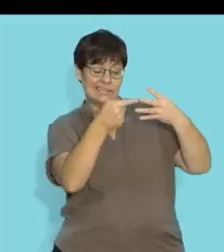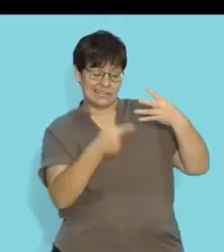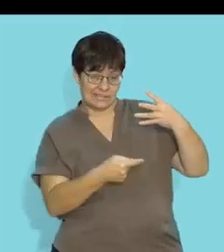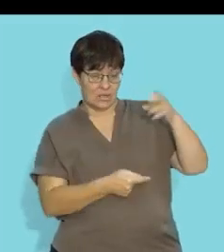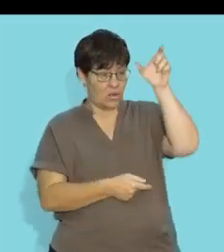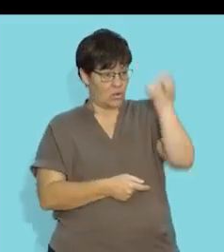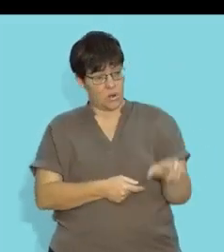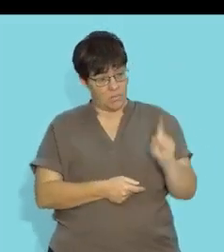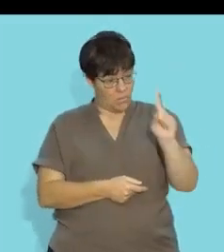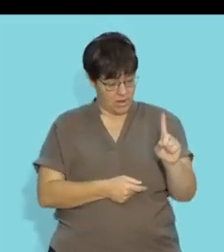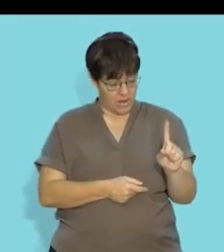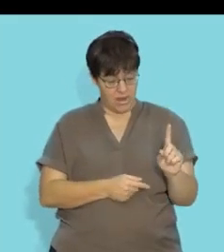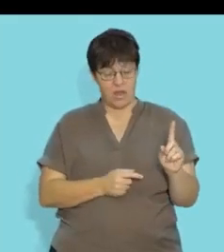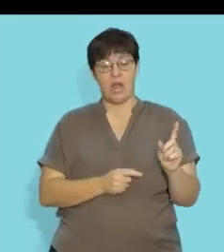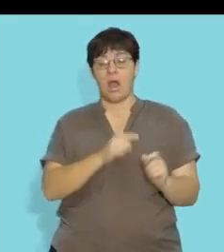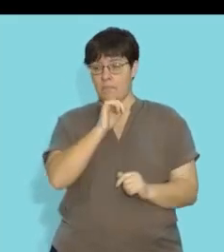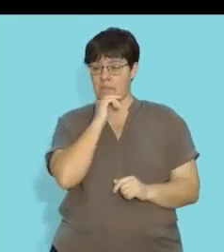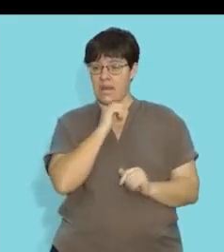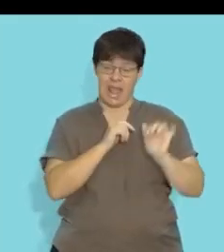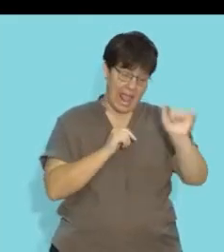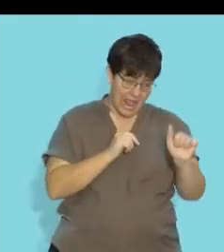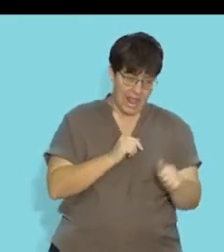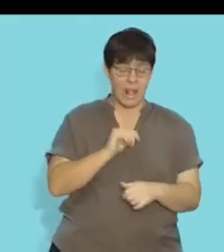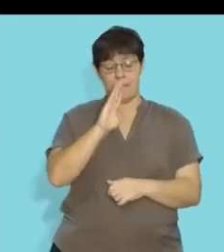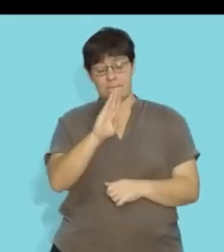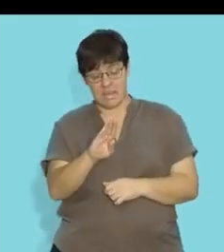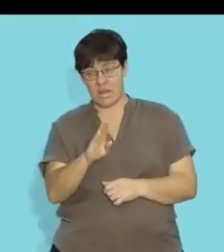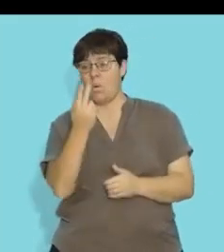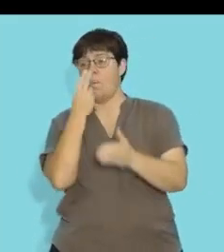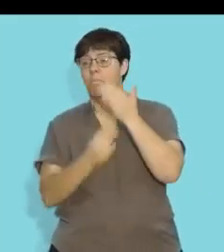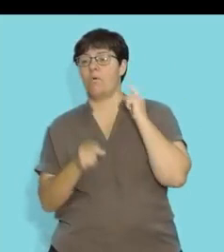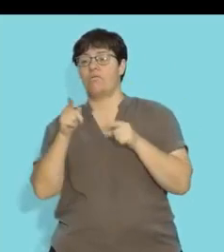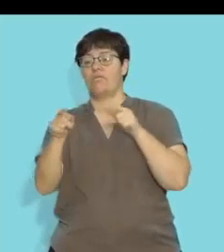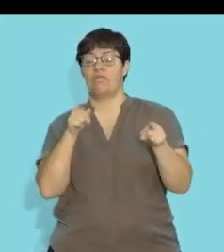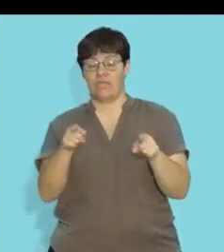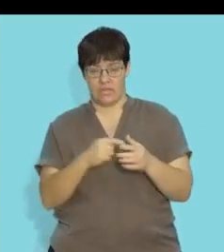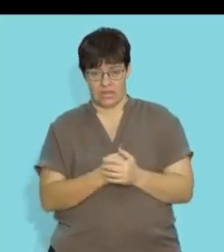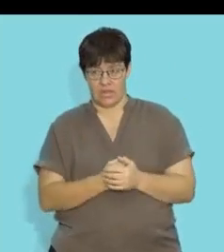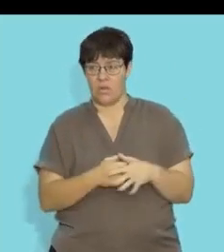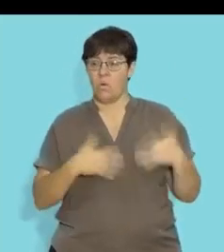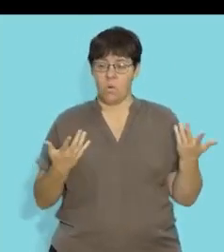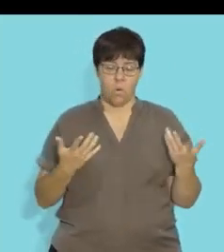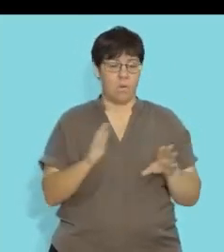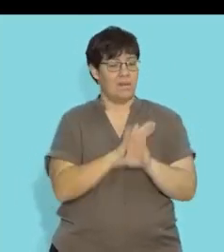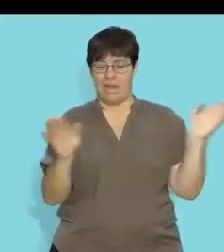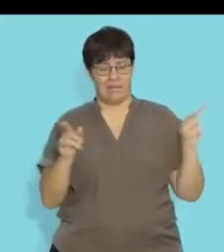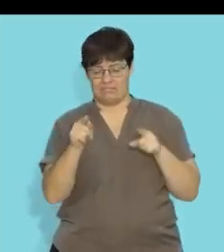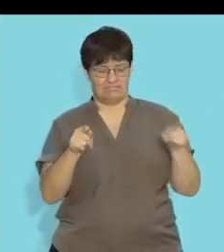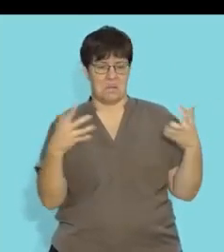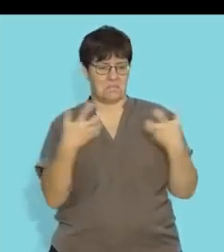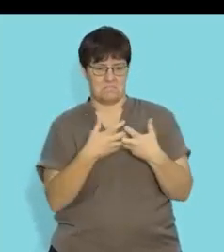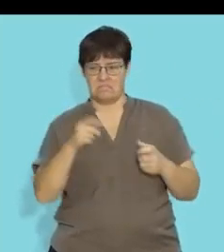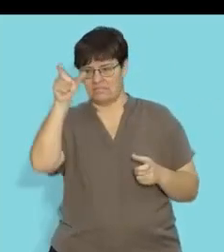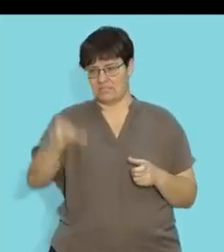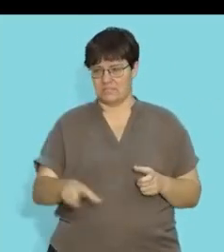one applies to a only b only both a and b or none of the items in column two